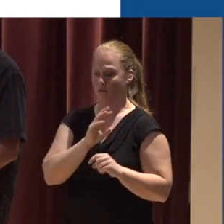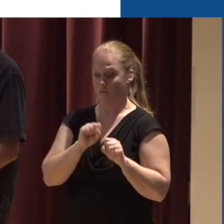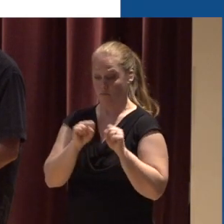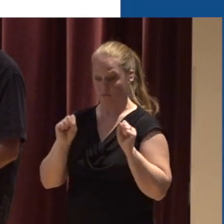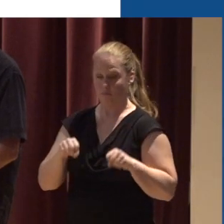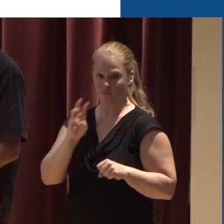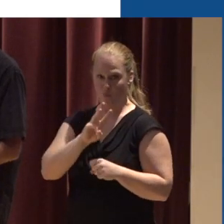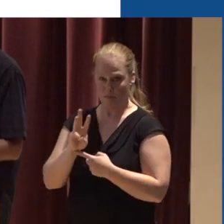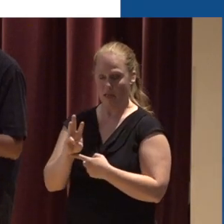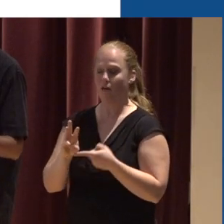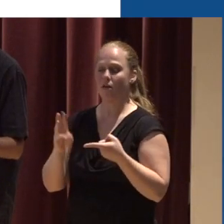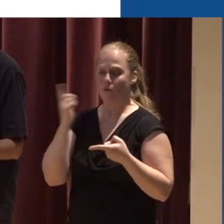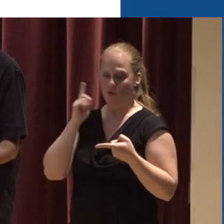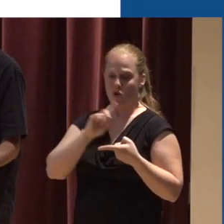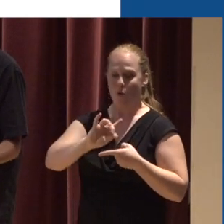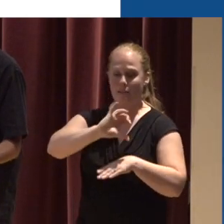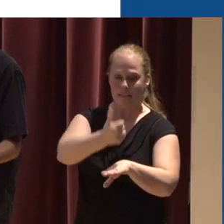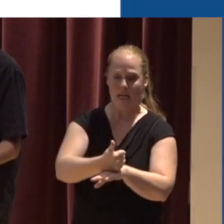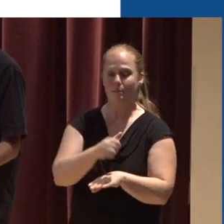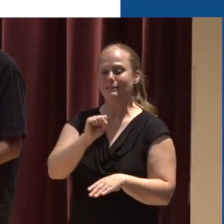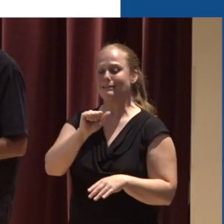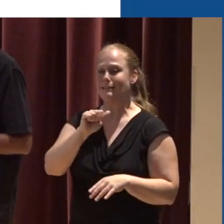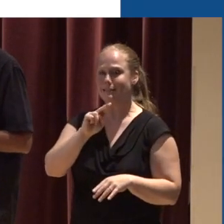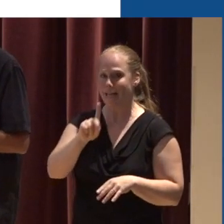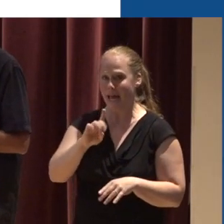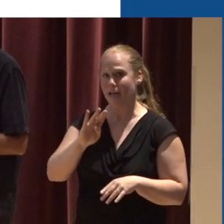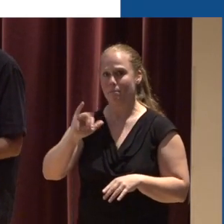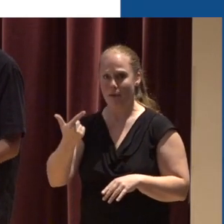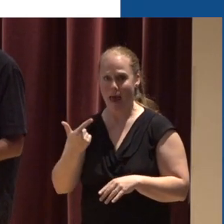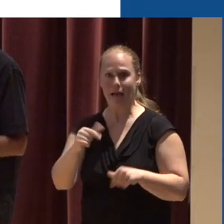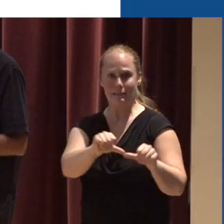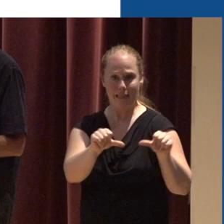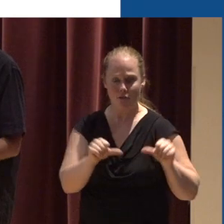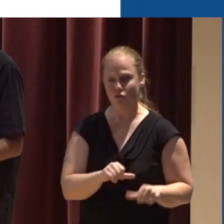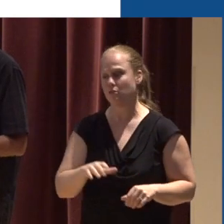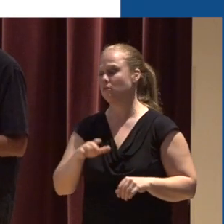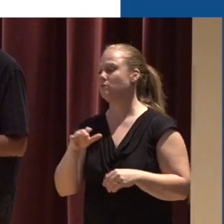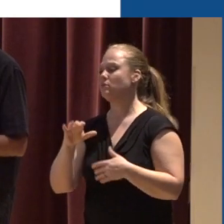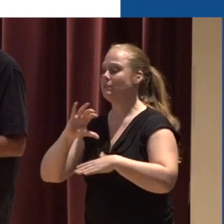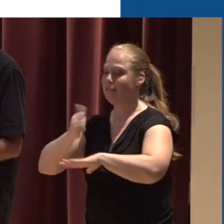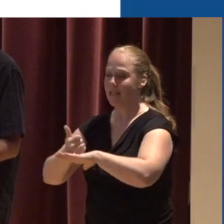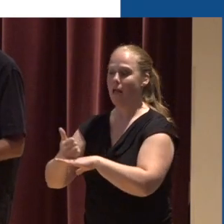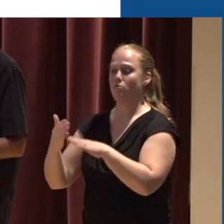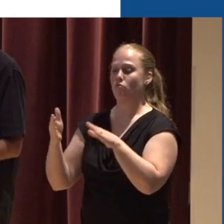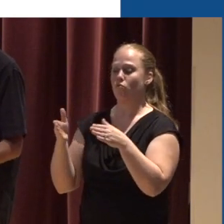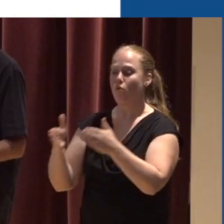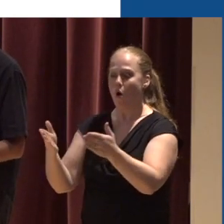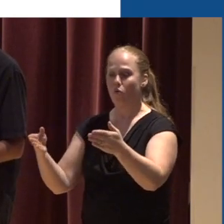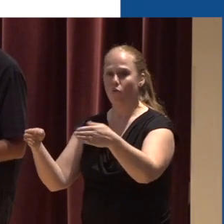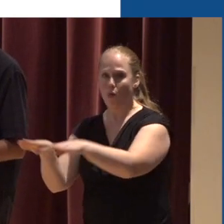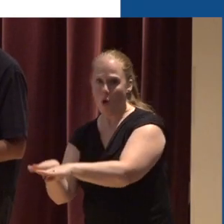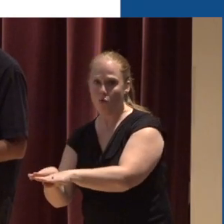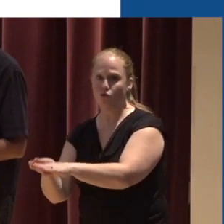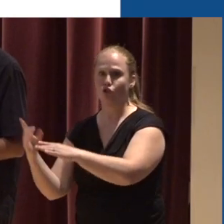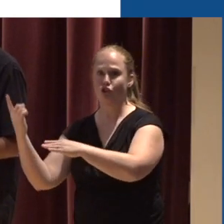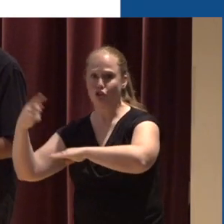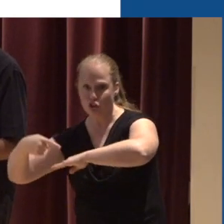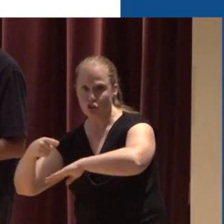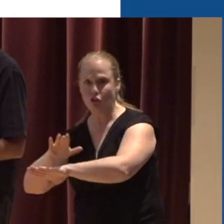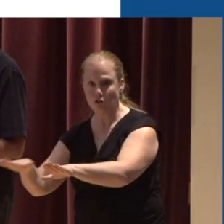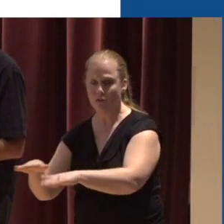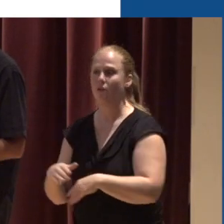us And then they would go out, set up sandbagging stations Get prepared to set up road closures Various other things like that